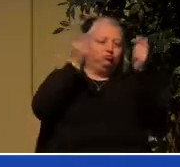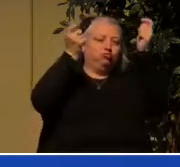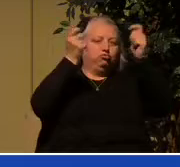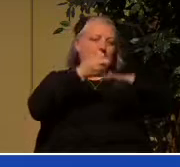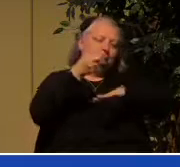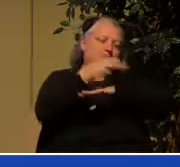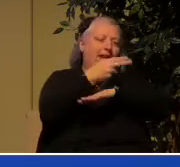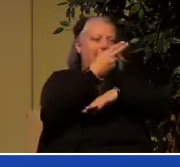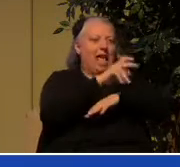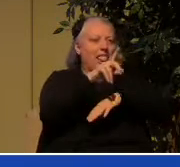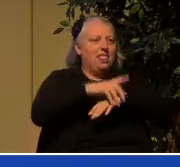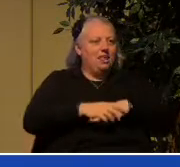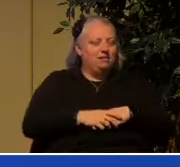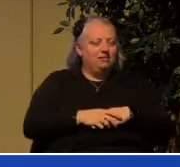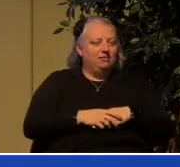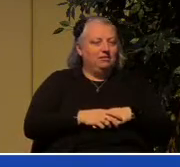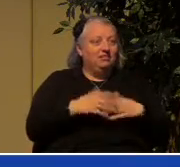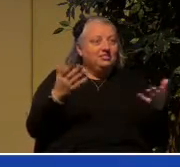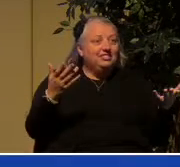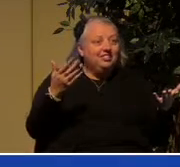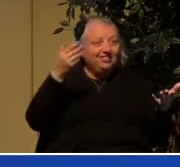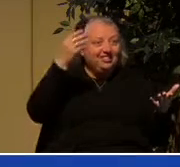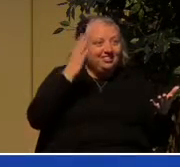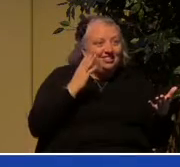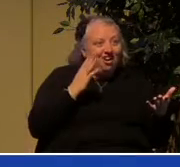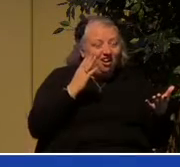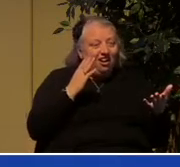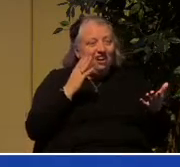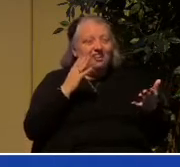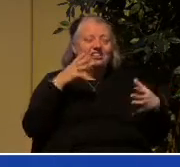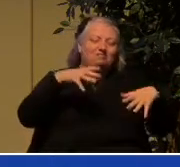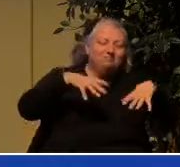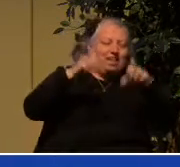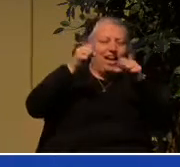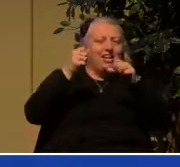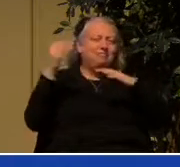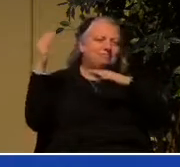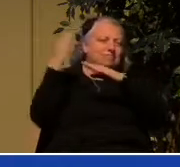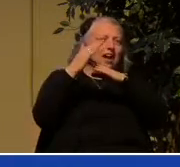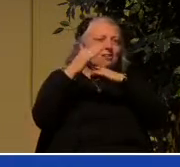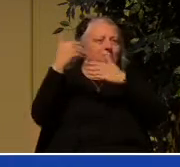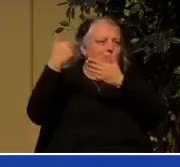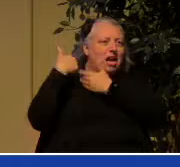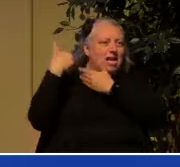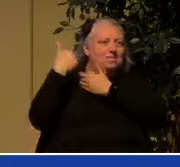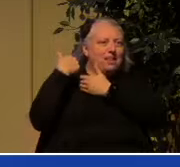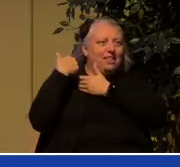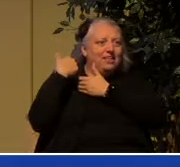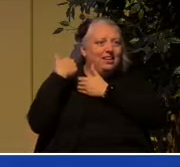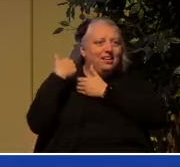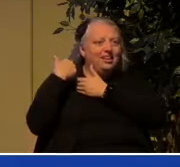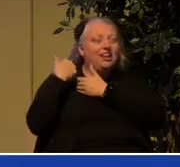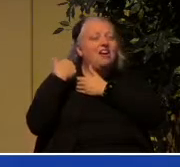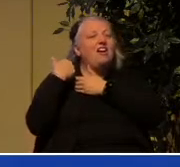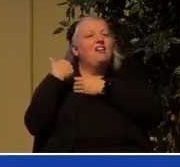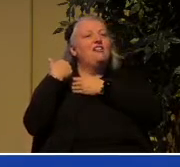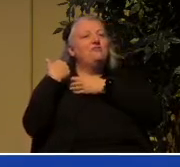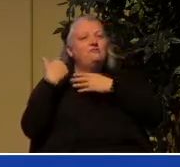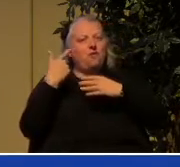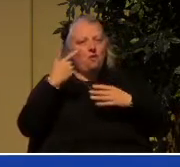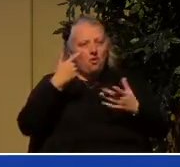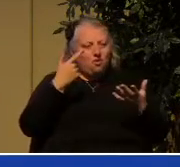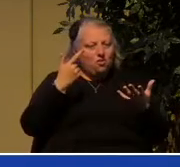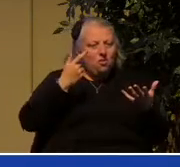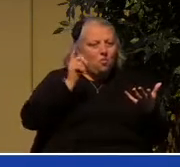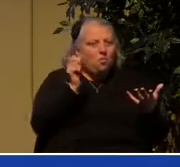and so God is the one who takes ultimate responsibility for getting us to where we need